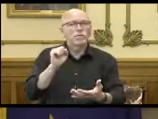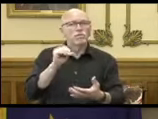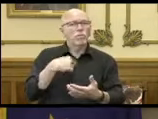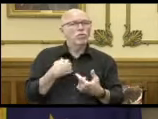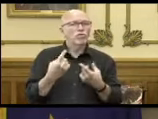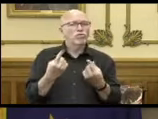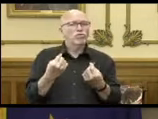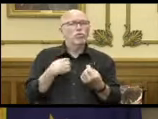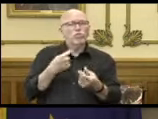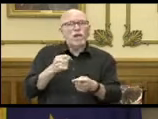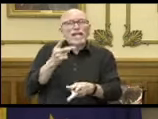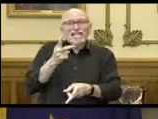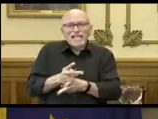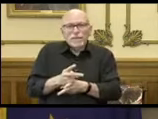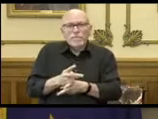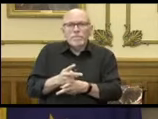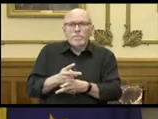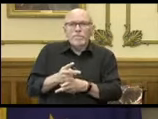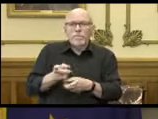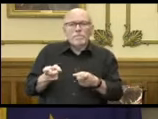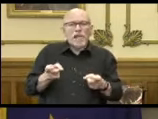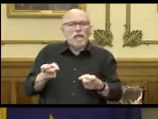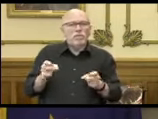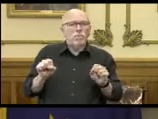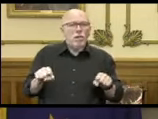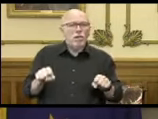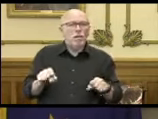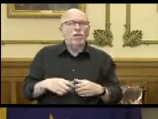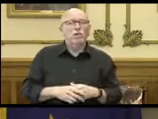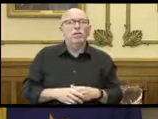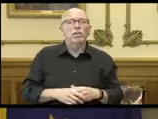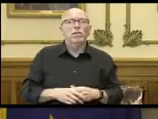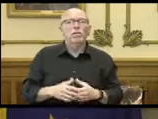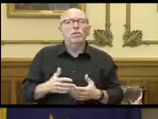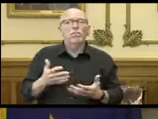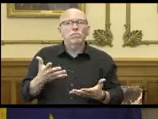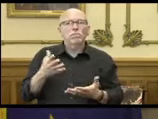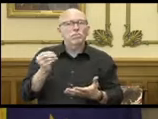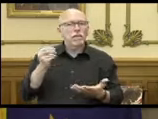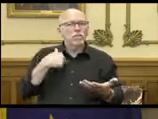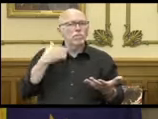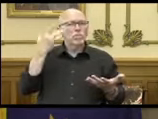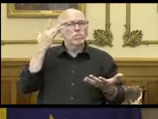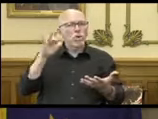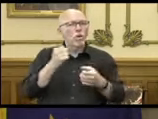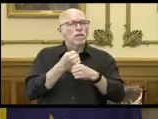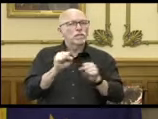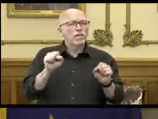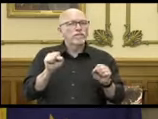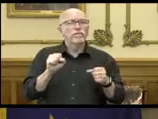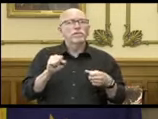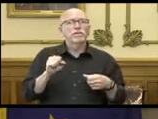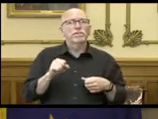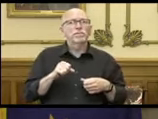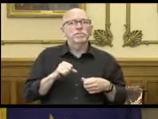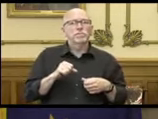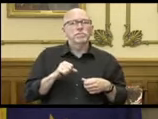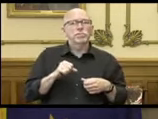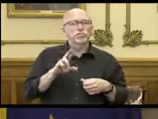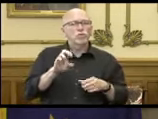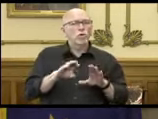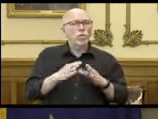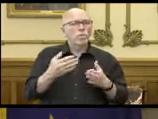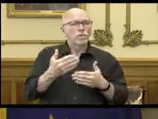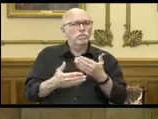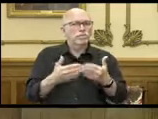to do is keep this at a manageable level and smartly, safely reopen.